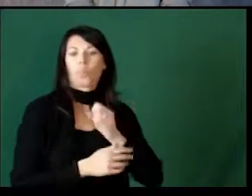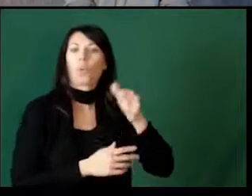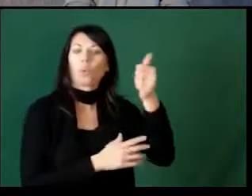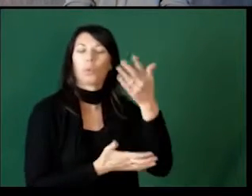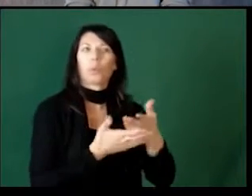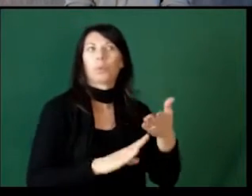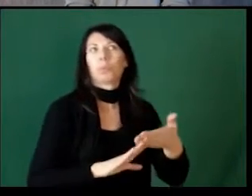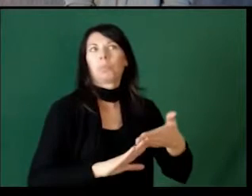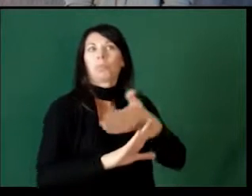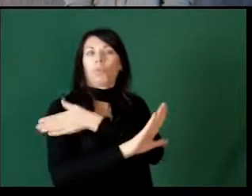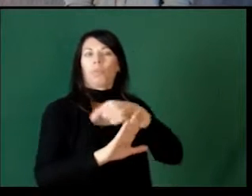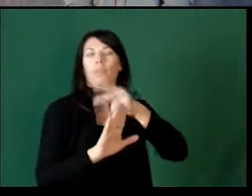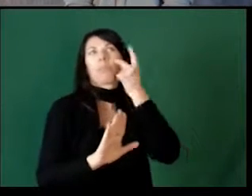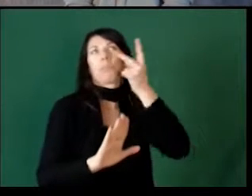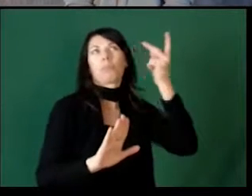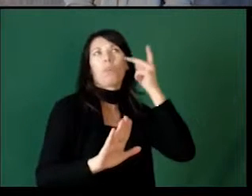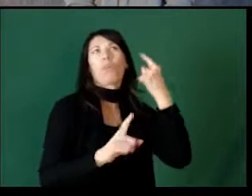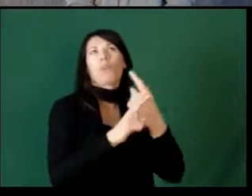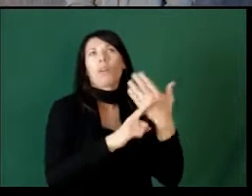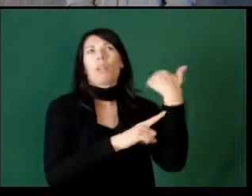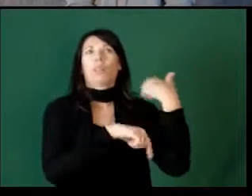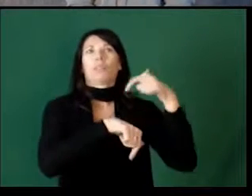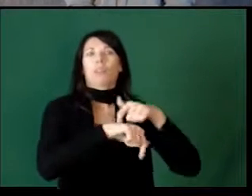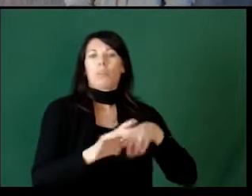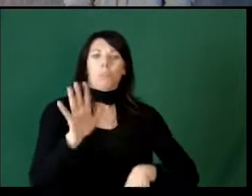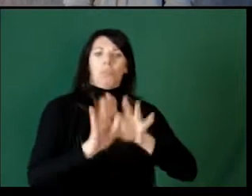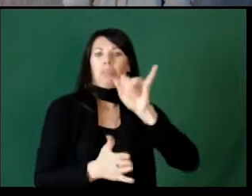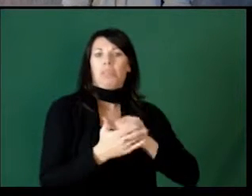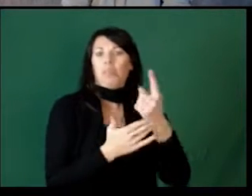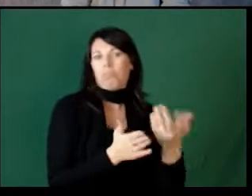choose from previous circumstances to know appropriate ones.